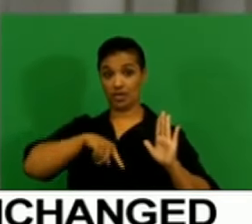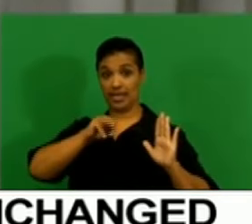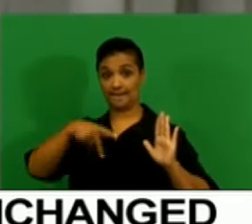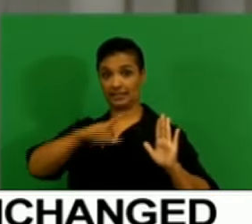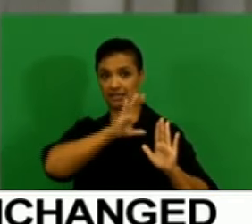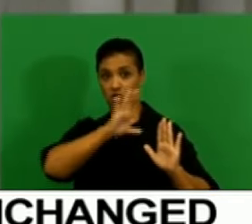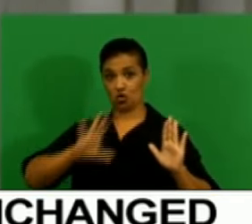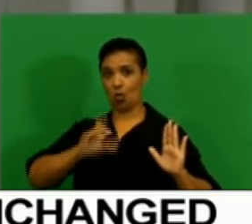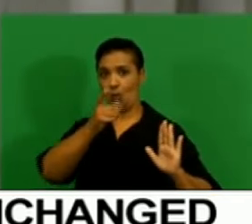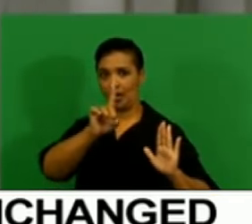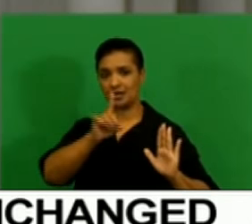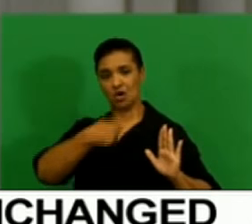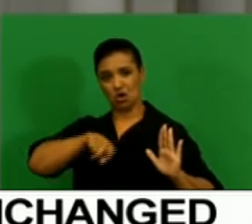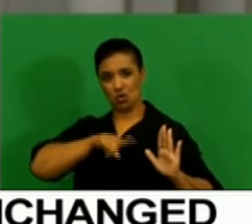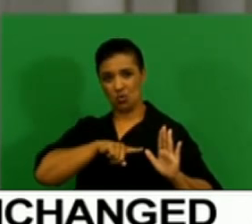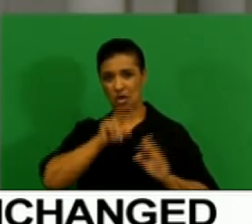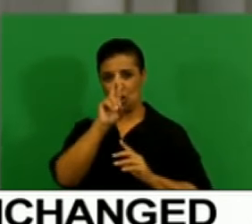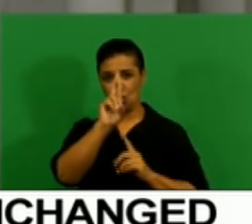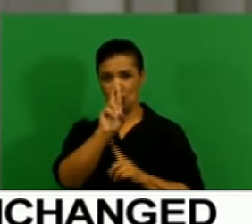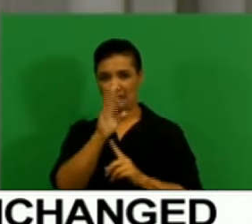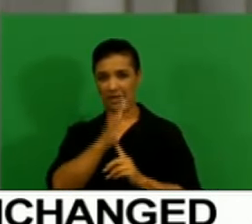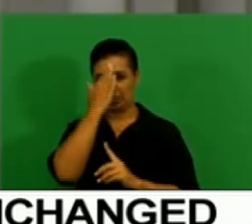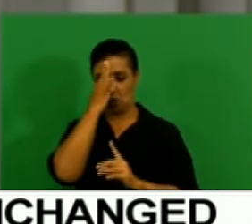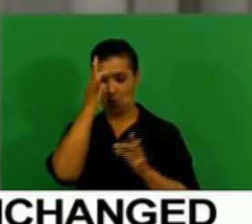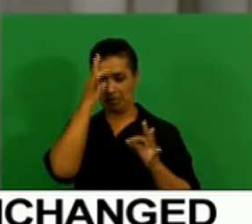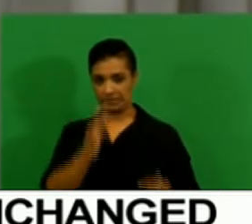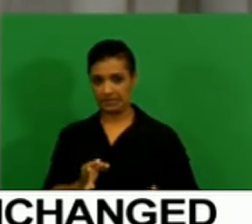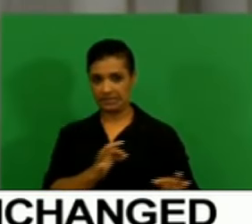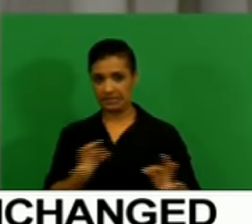of the rent in the interest of balance and sustainable growth.